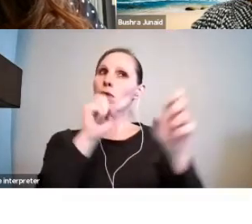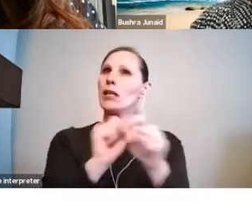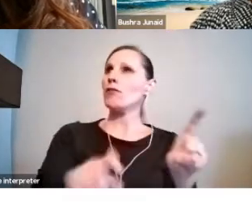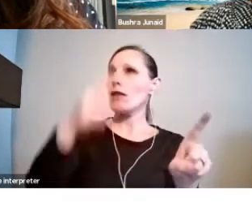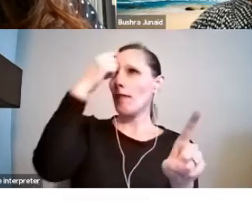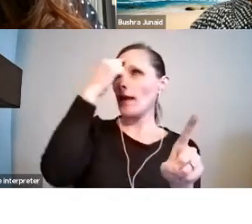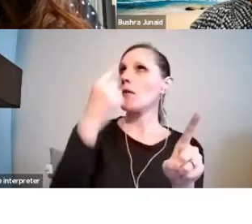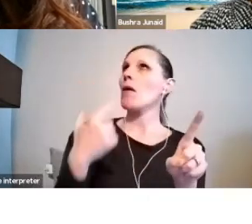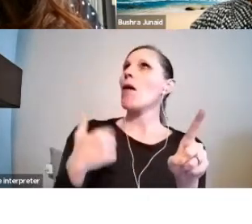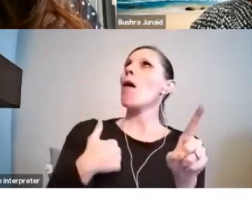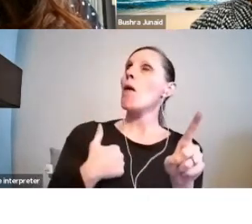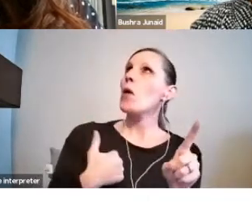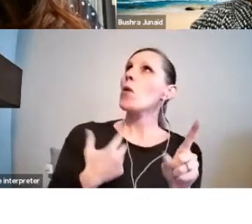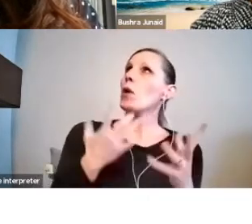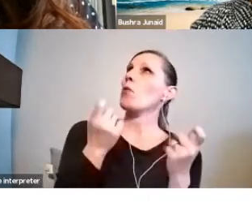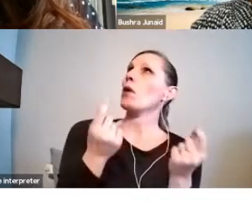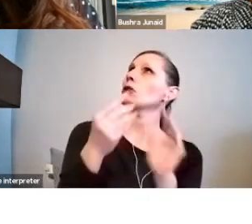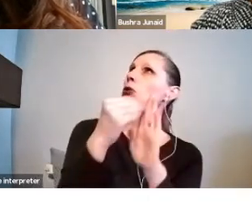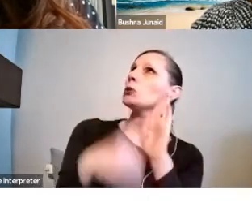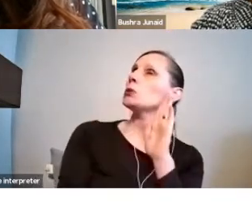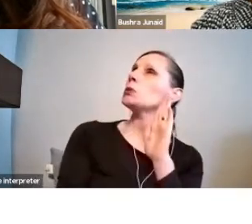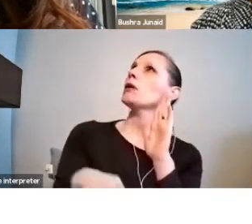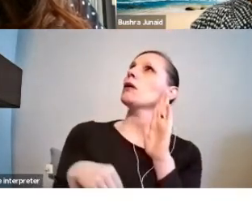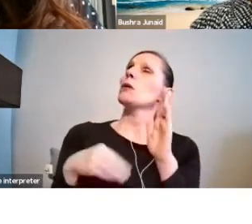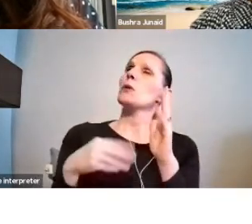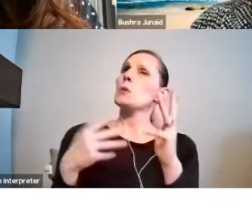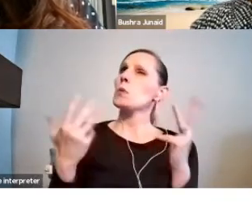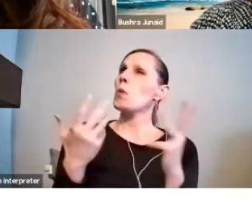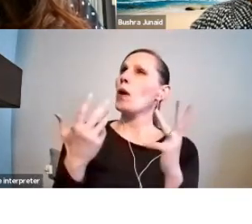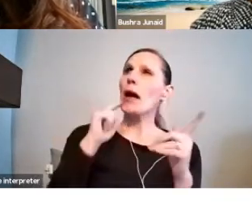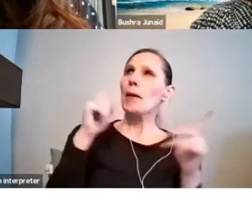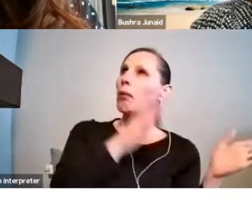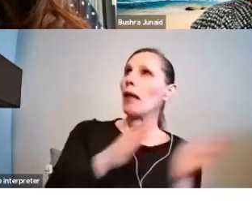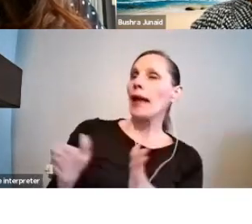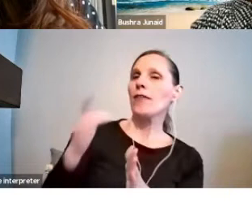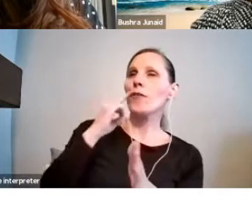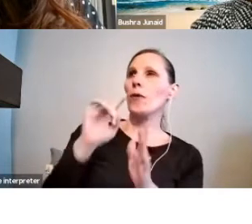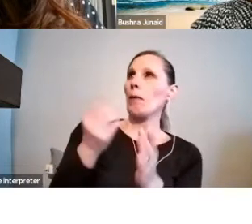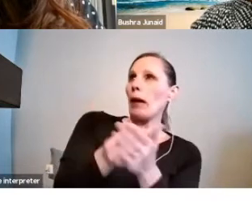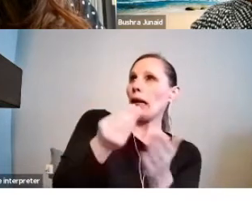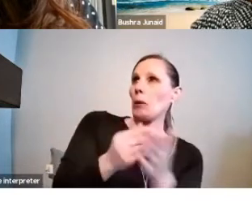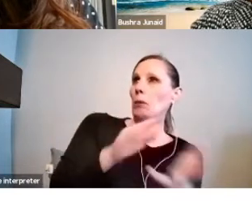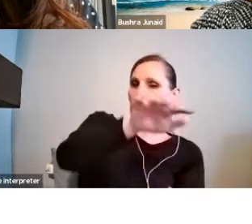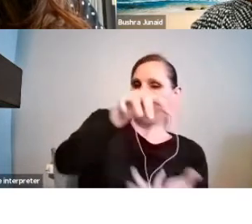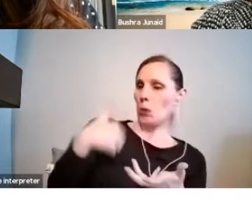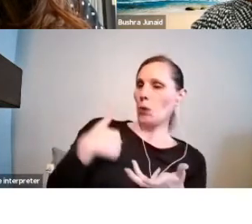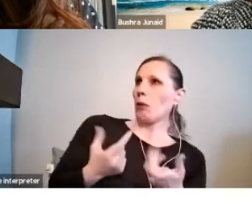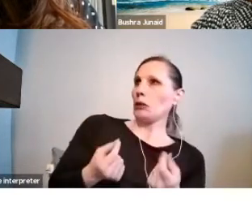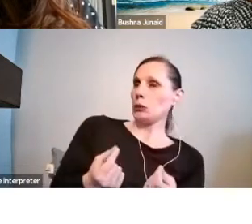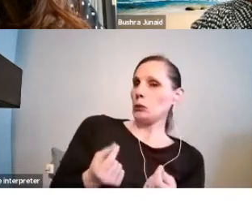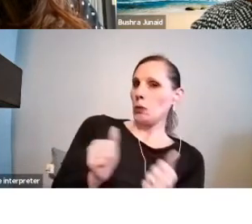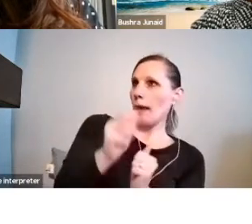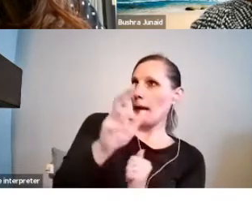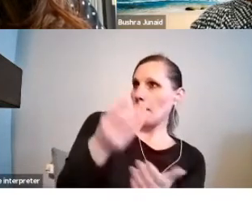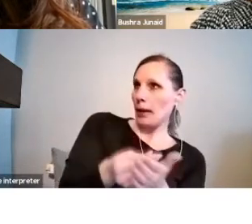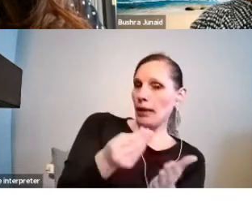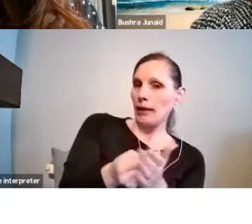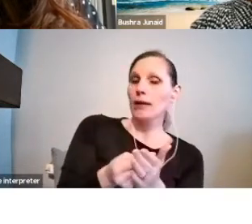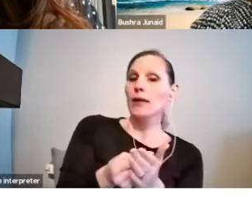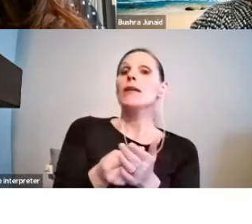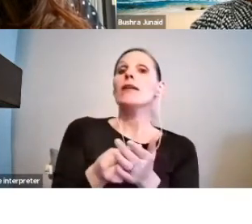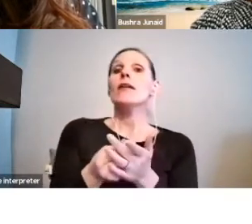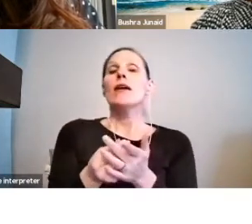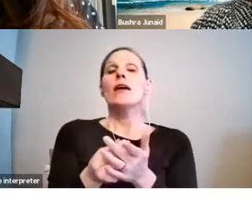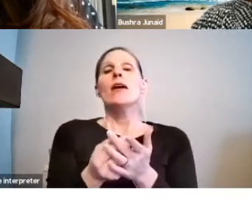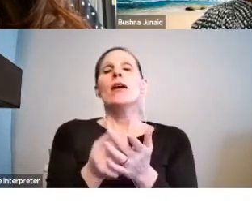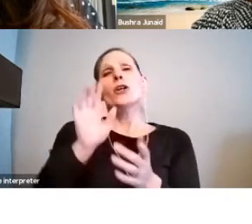do or what expenses will be covered by the grant. An important nuance in terms of project expenses is